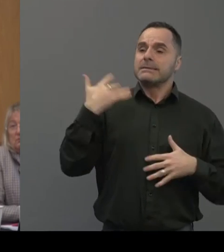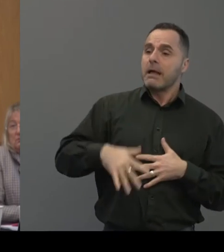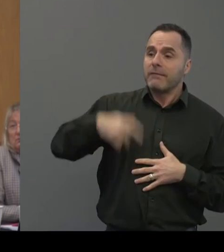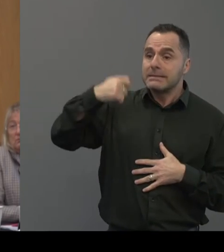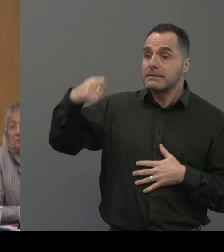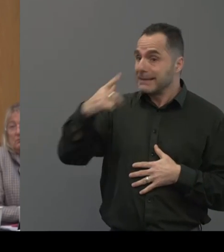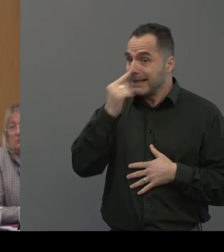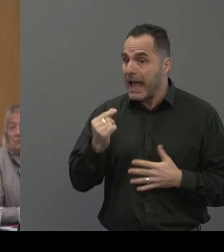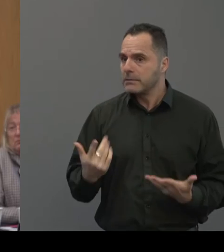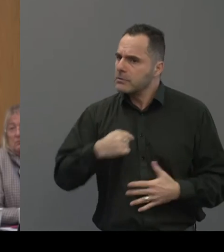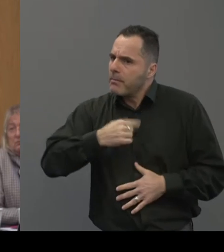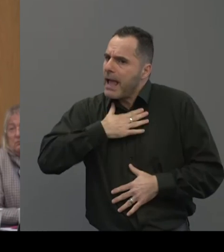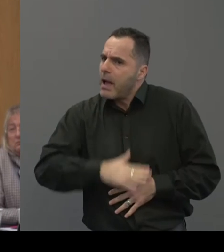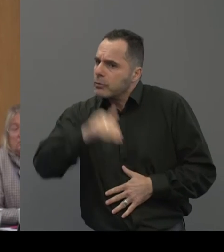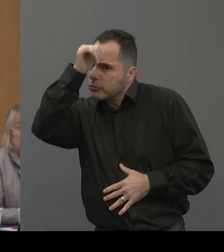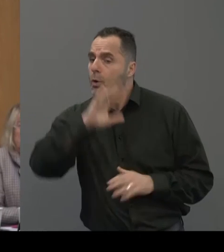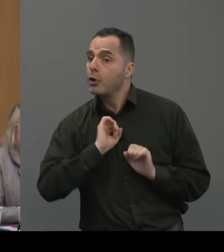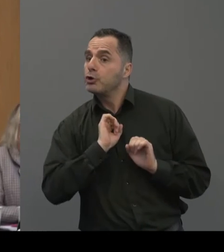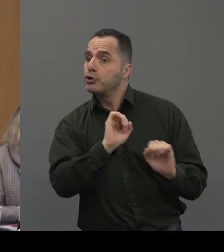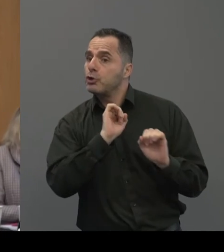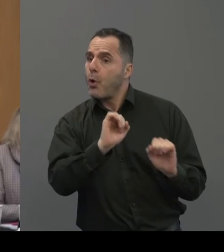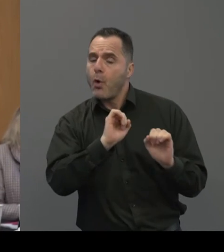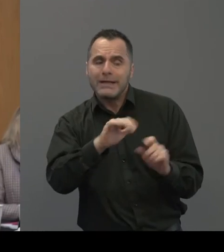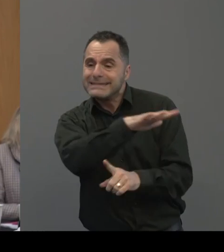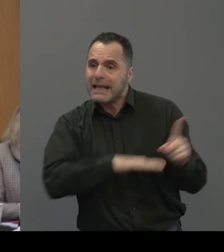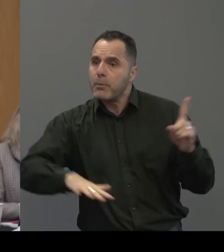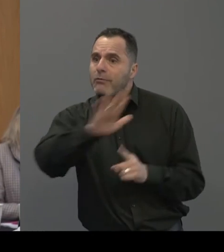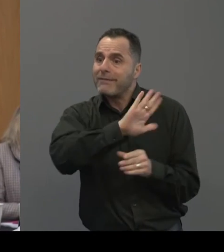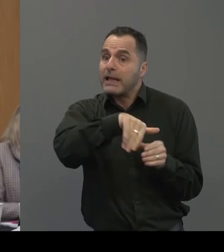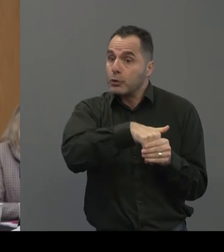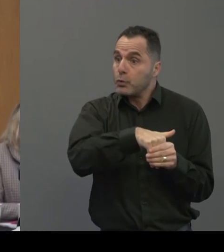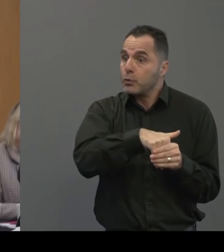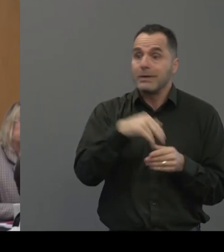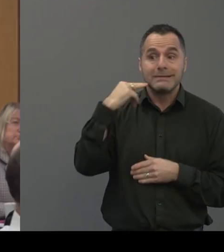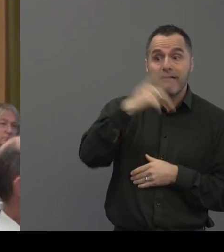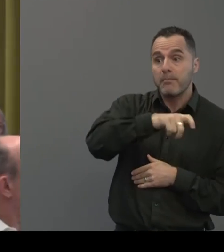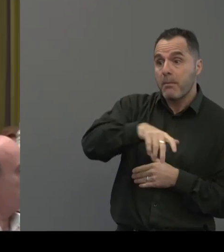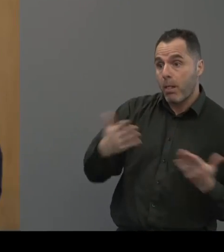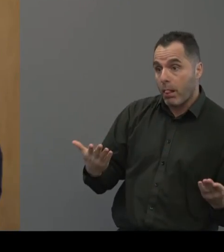tinnitus. So I just would like to know your demographic, it's included within your research.